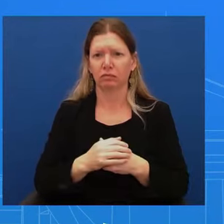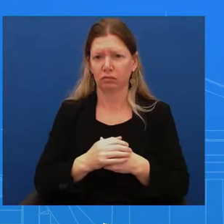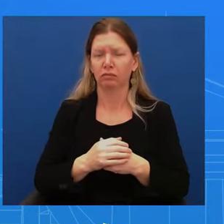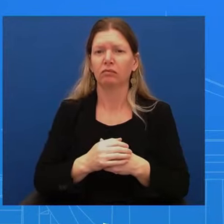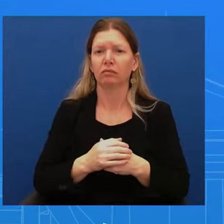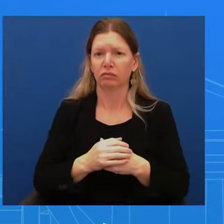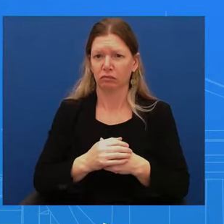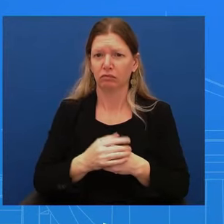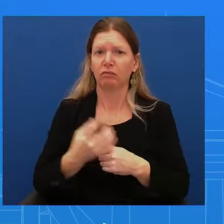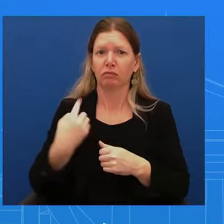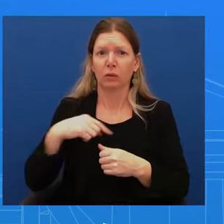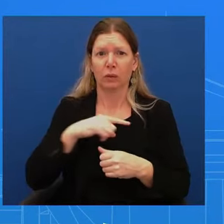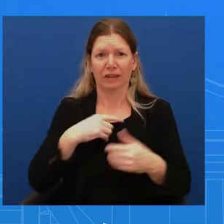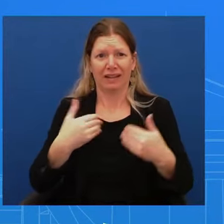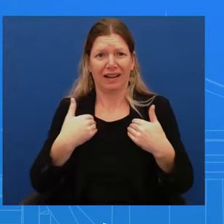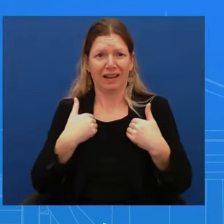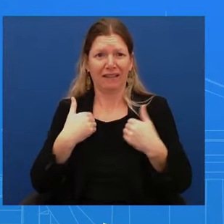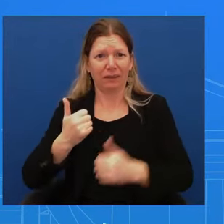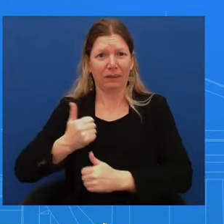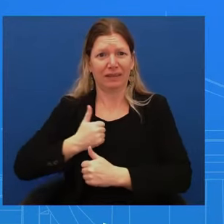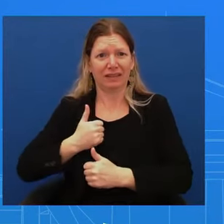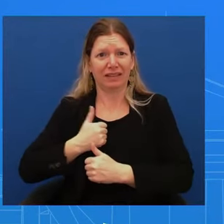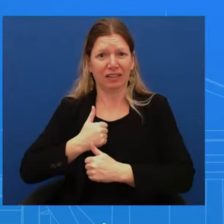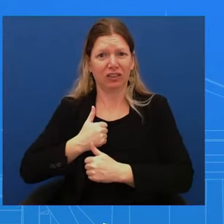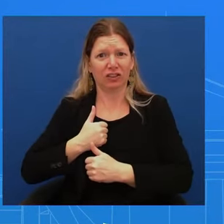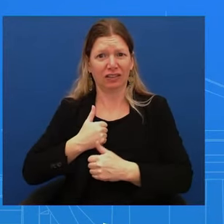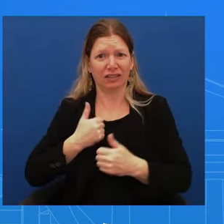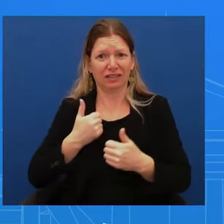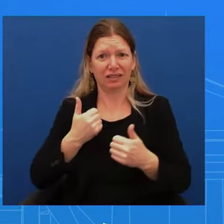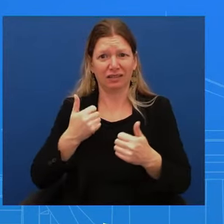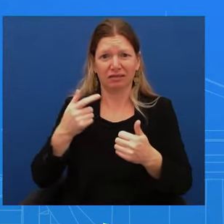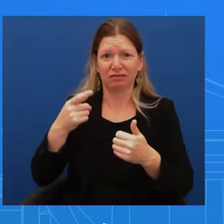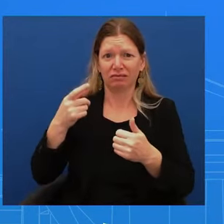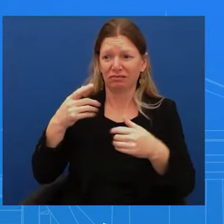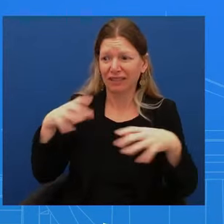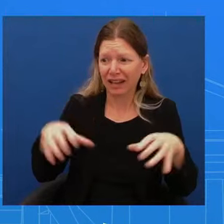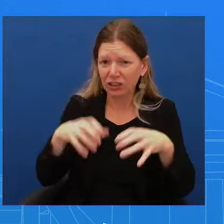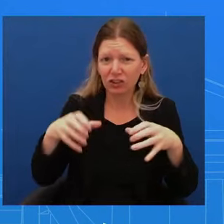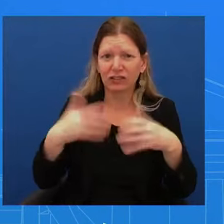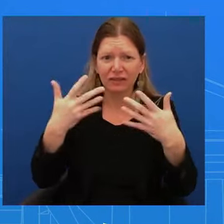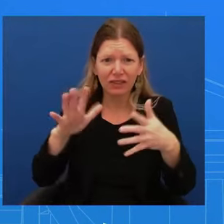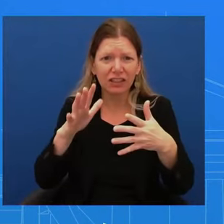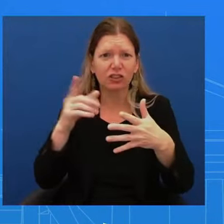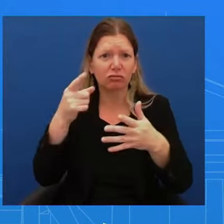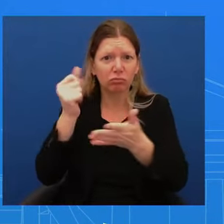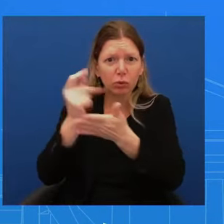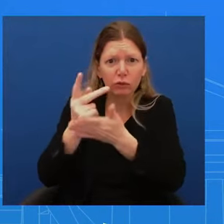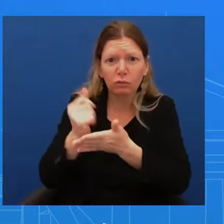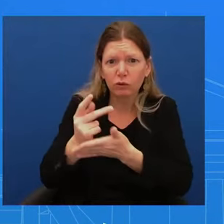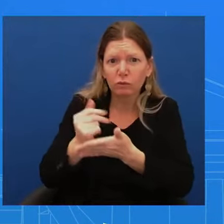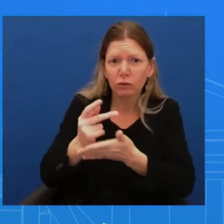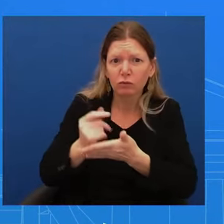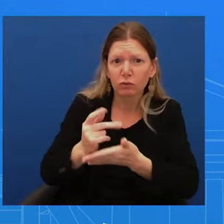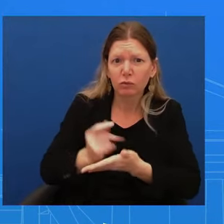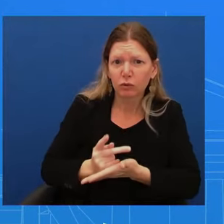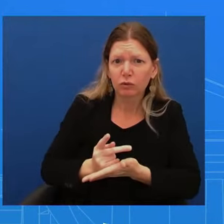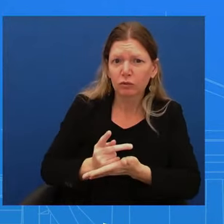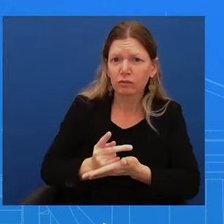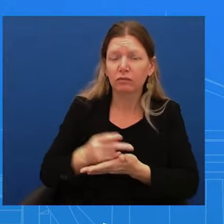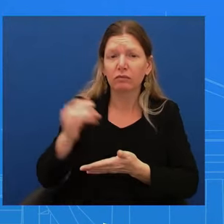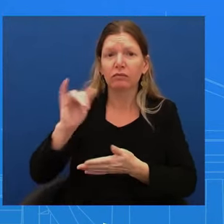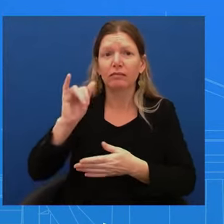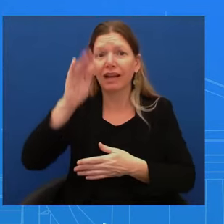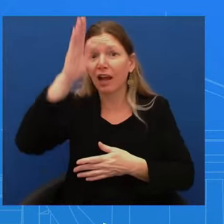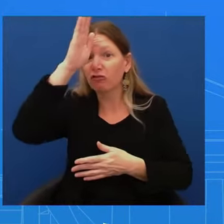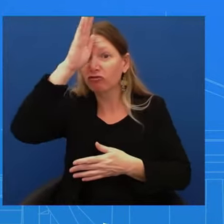Taking out a senior militia commander in Iraq with what we call a dynamic strike, a strike that he had approved many days before,